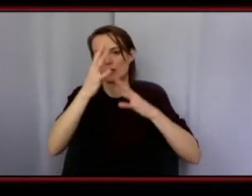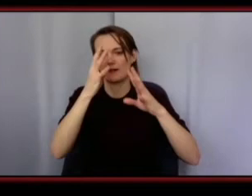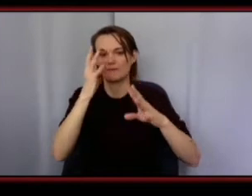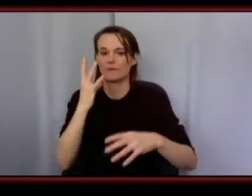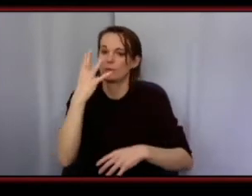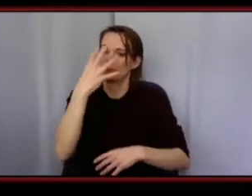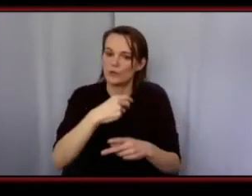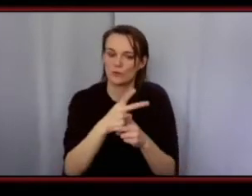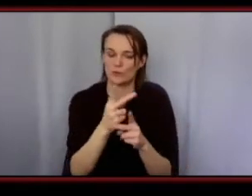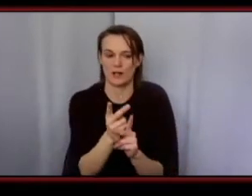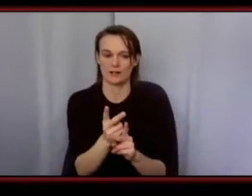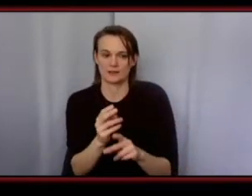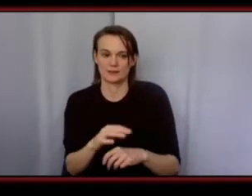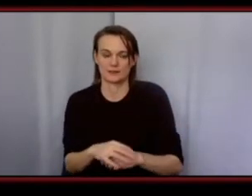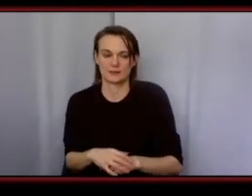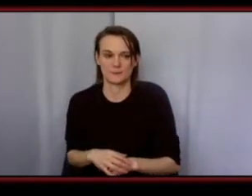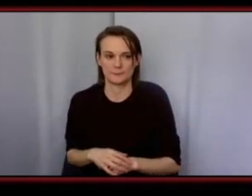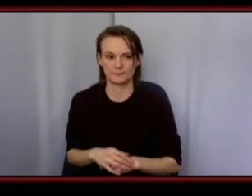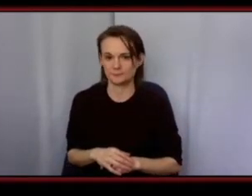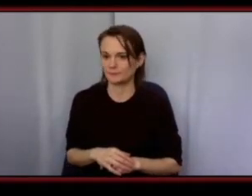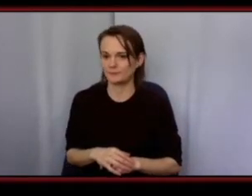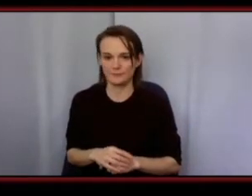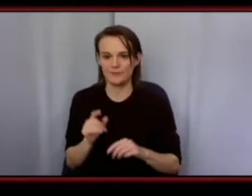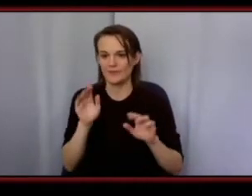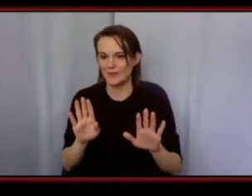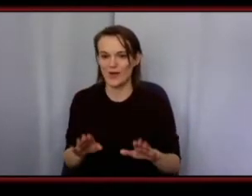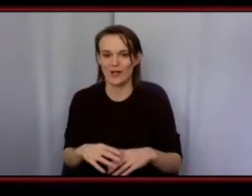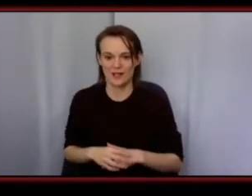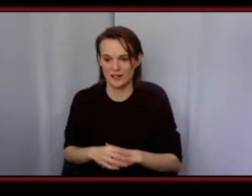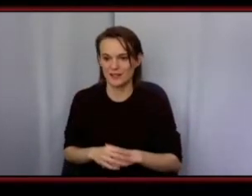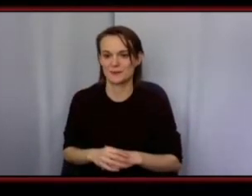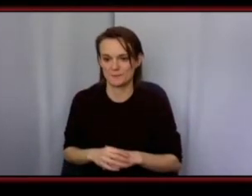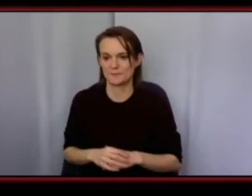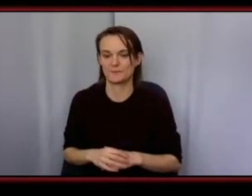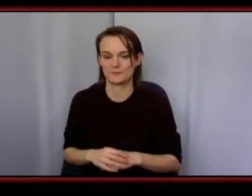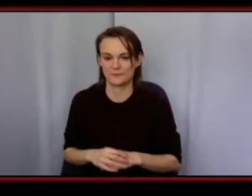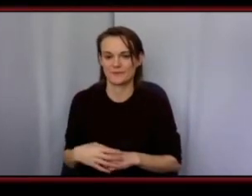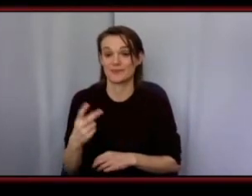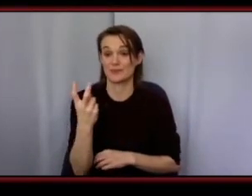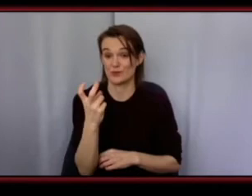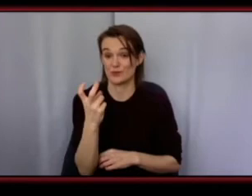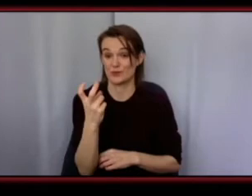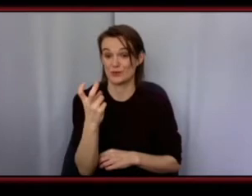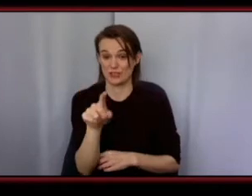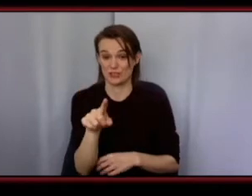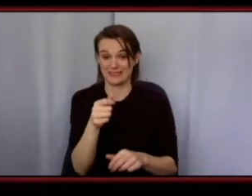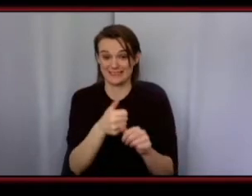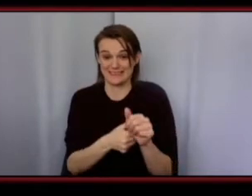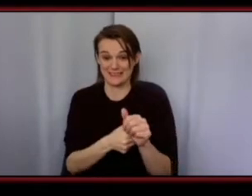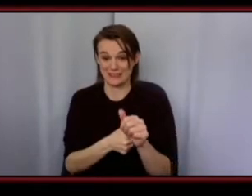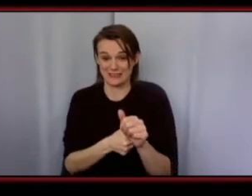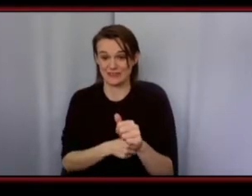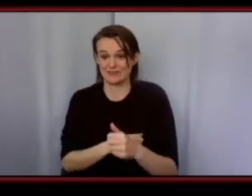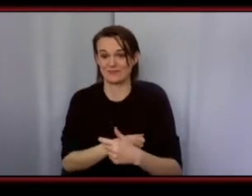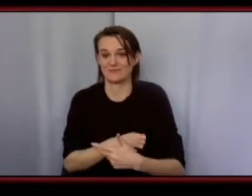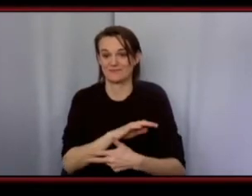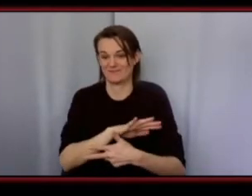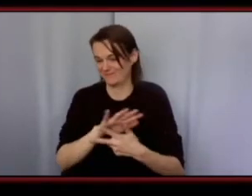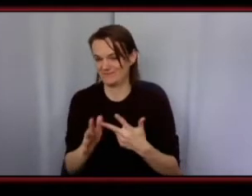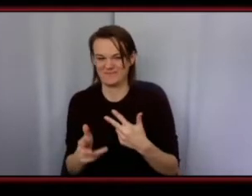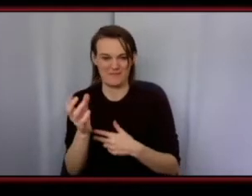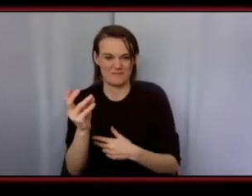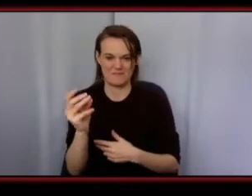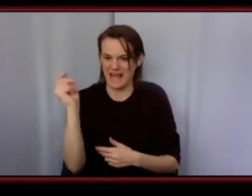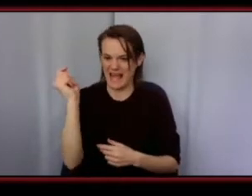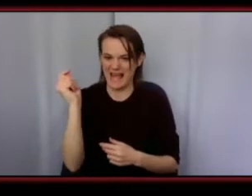i love it barbara i love it so i just got two more questions for you guys each um if we could just kind of go quick with these